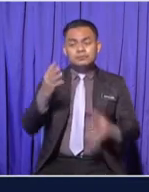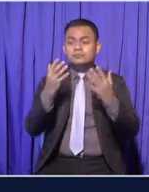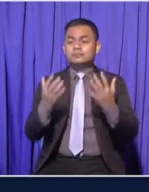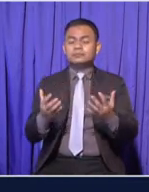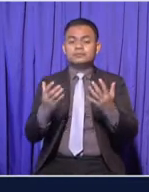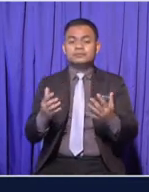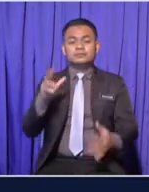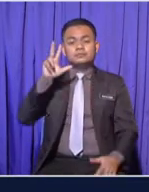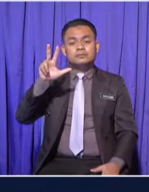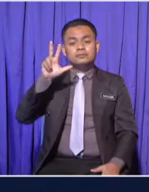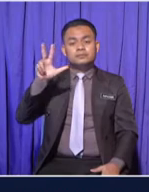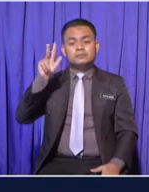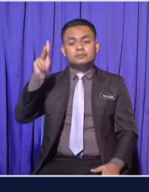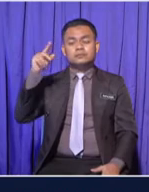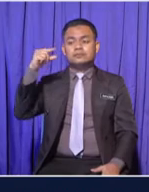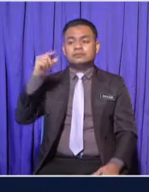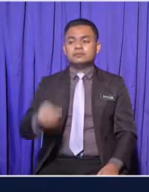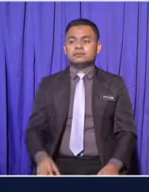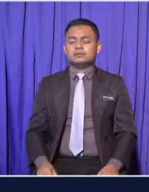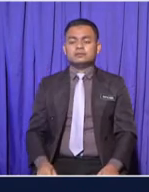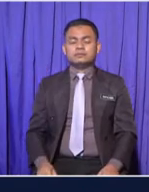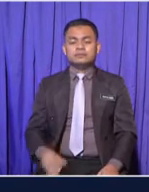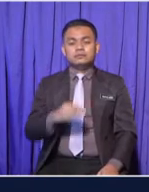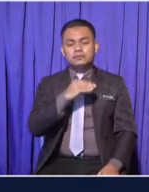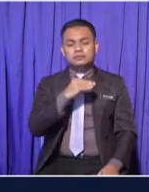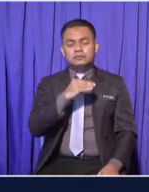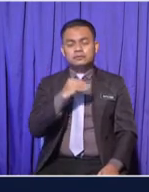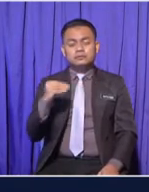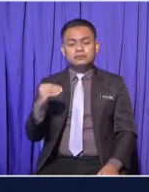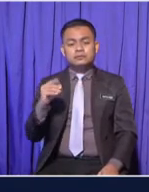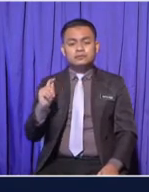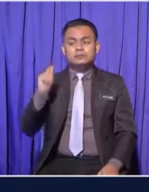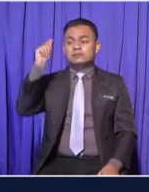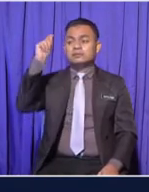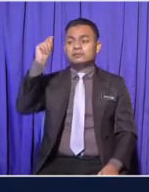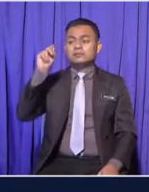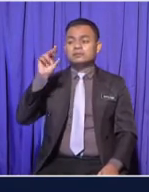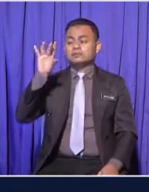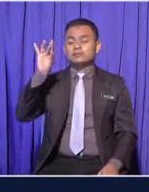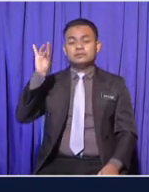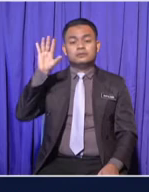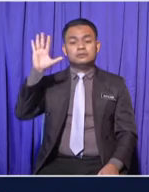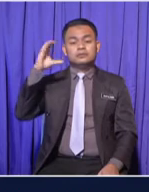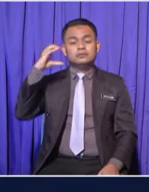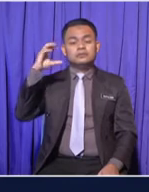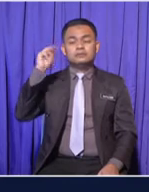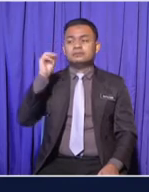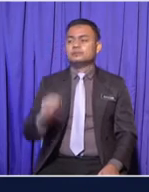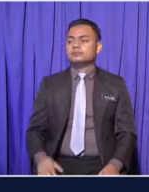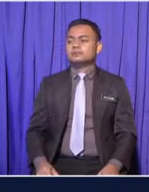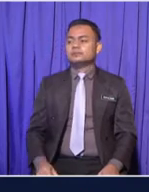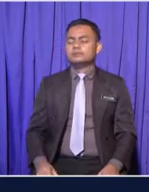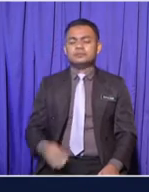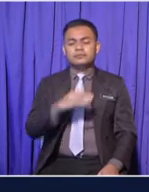weighs 33 kg with the height of 86 cm And